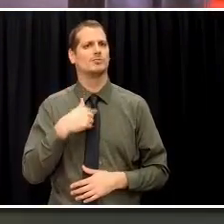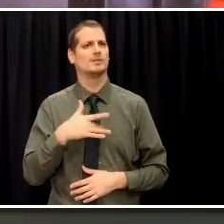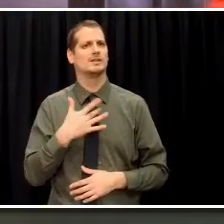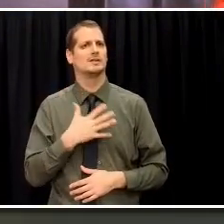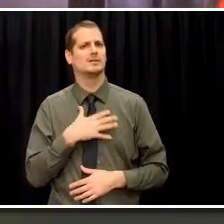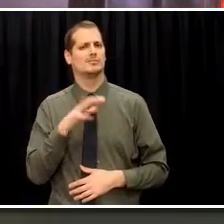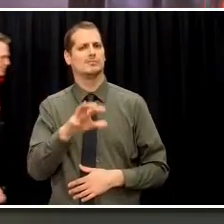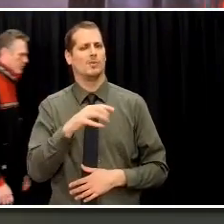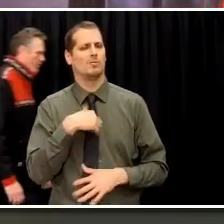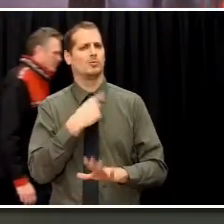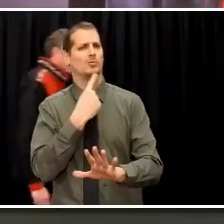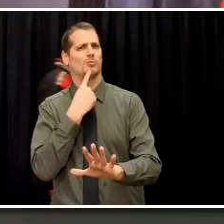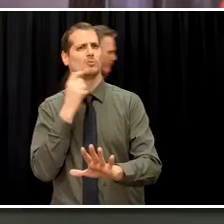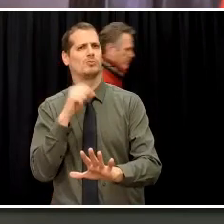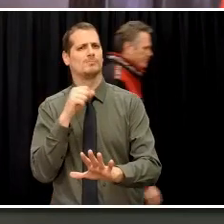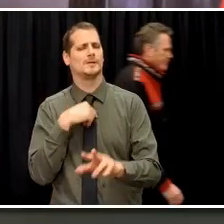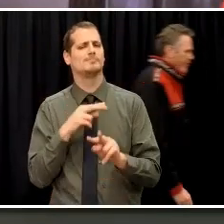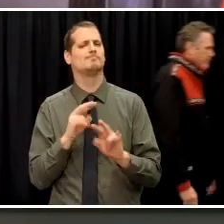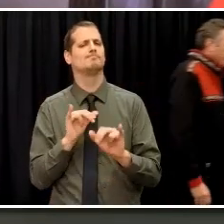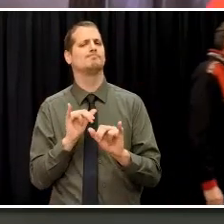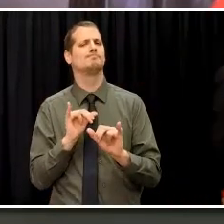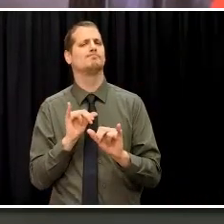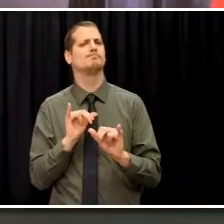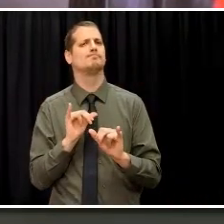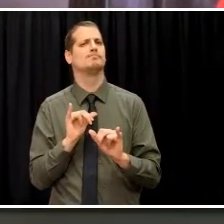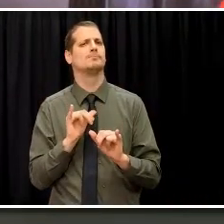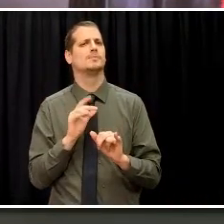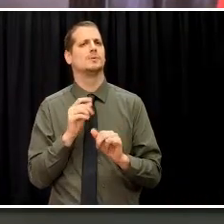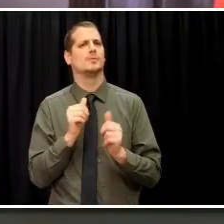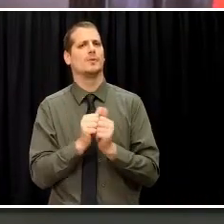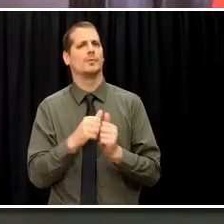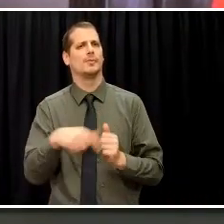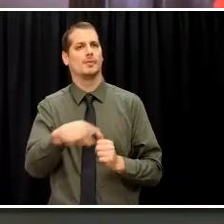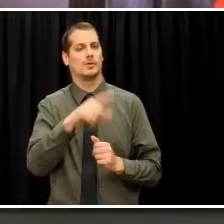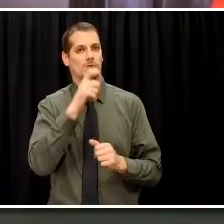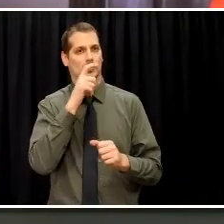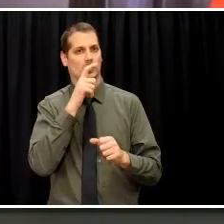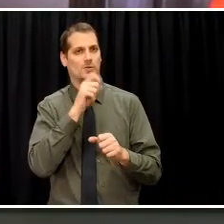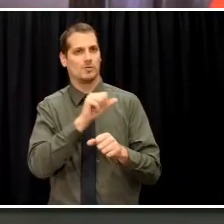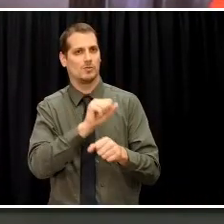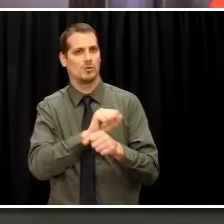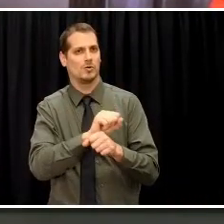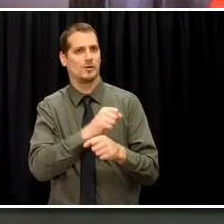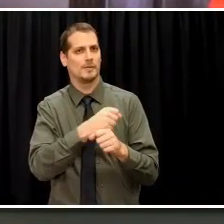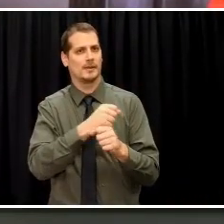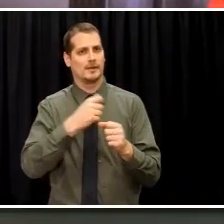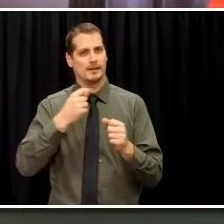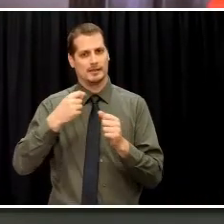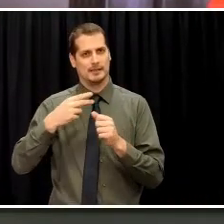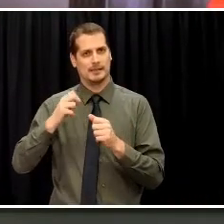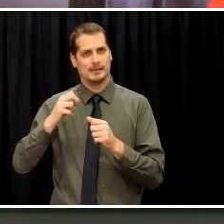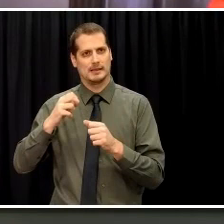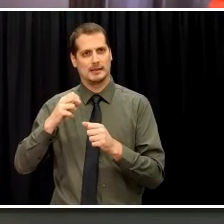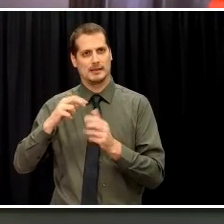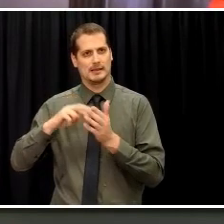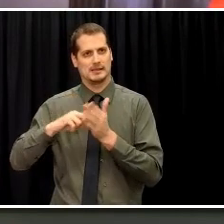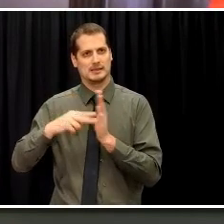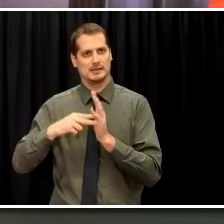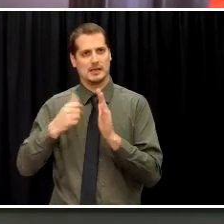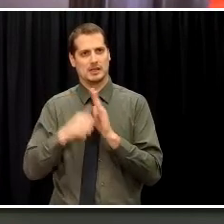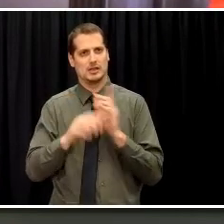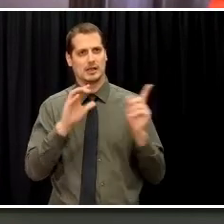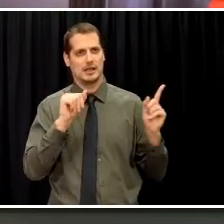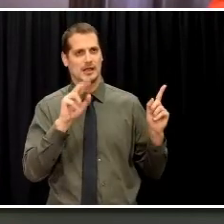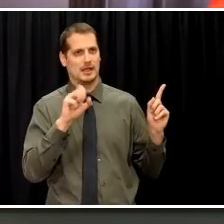one with the delegation who worked to make sure that the intent within the CARES Act was